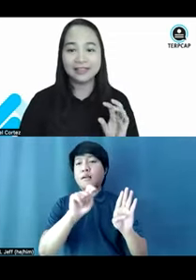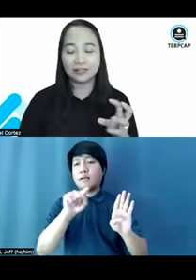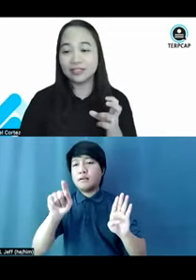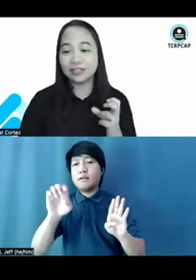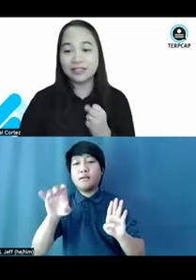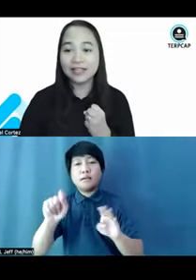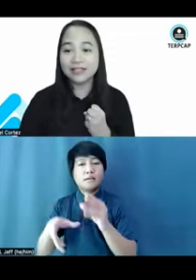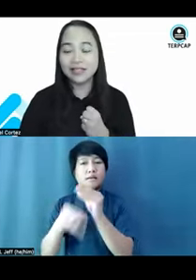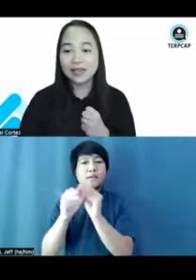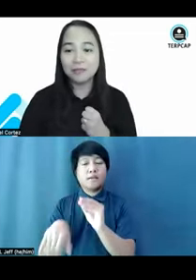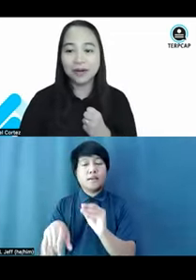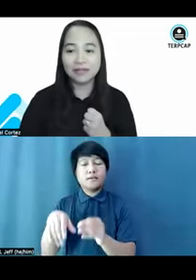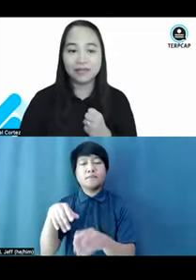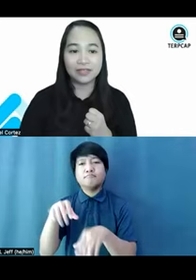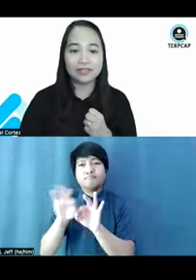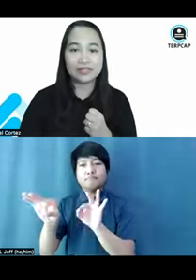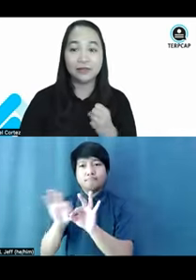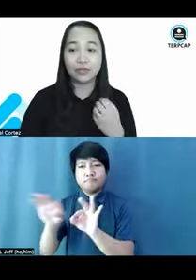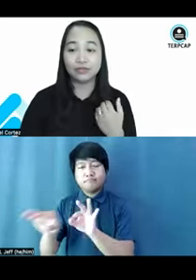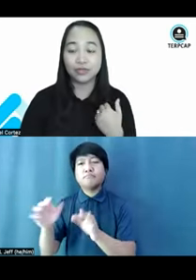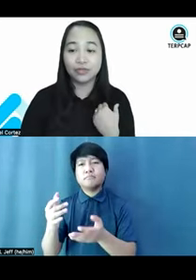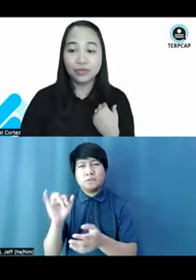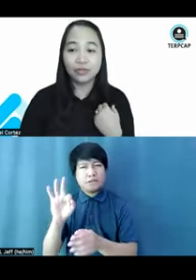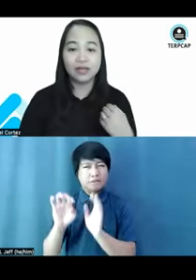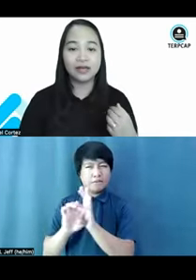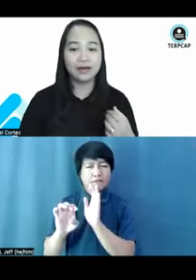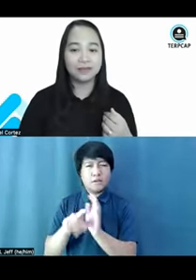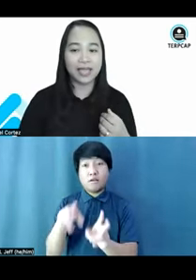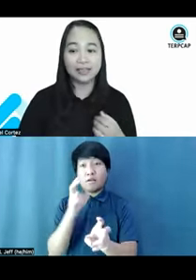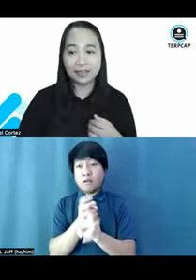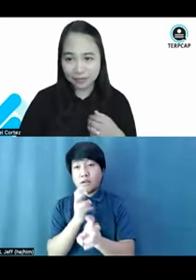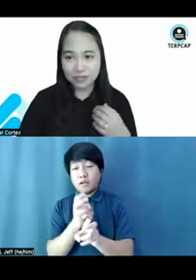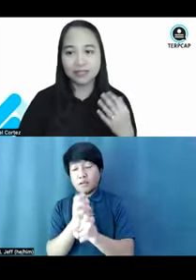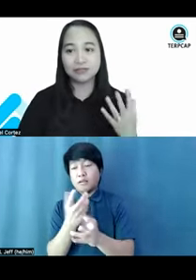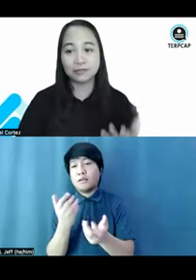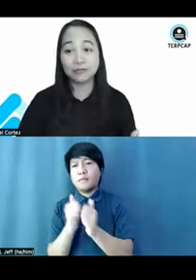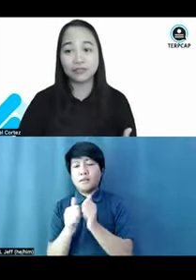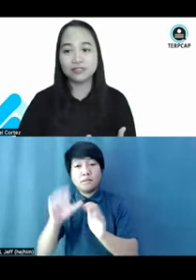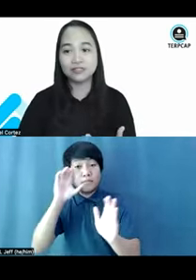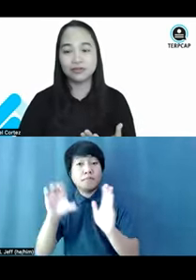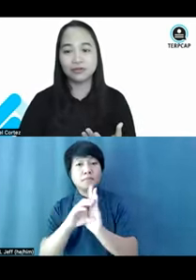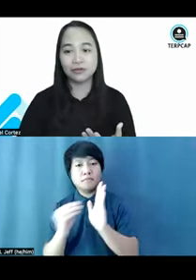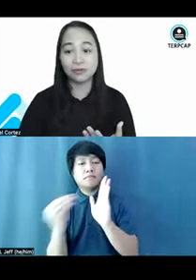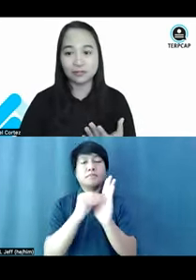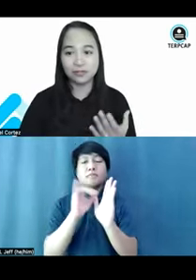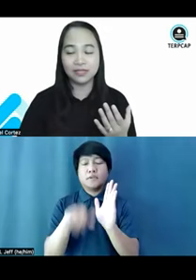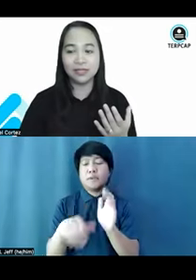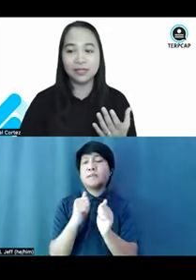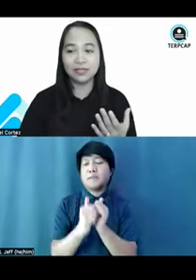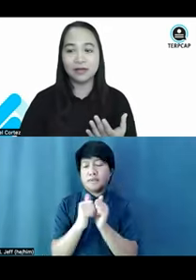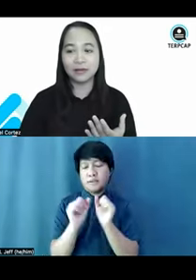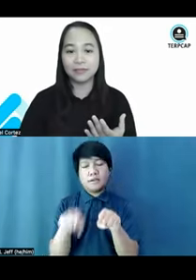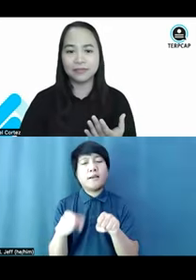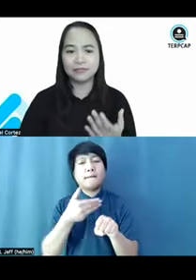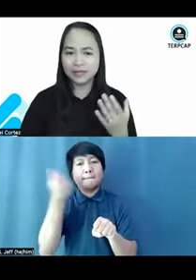Adding alternative text, adding But if it is difficult for you, adding image descriptions would also be